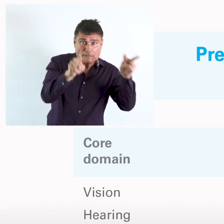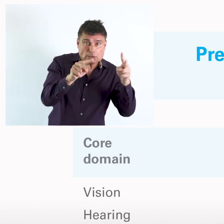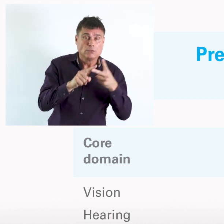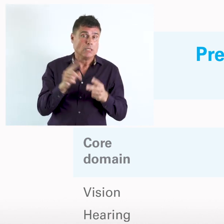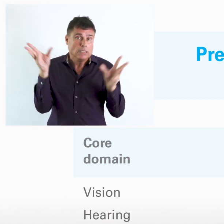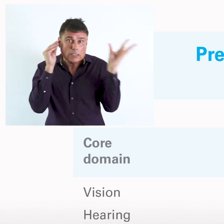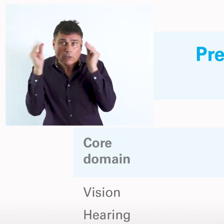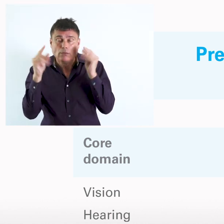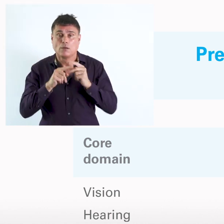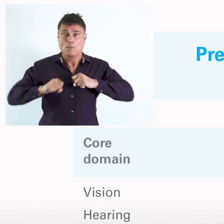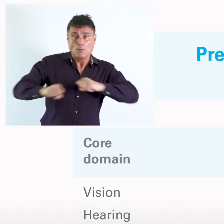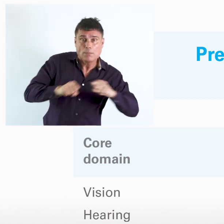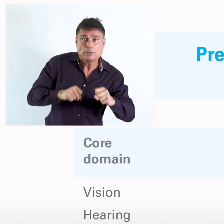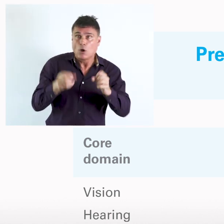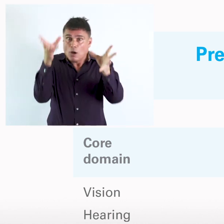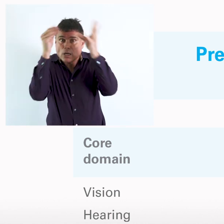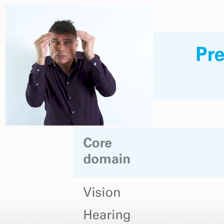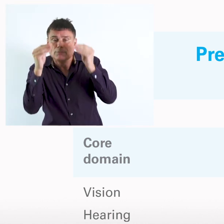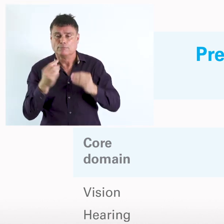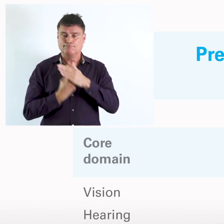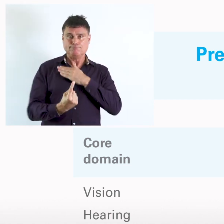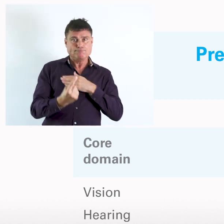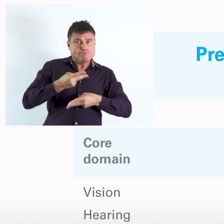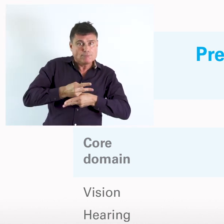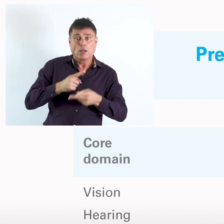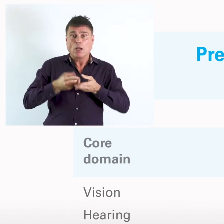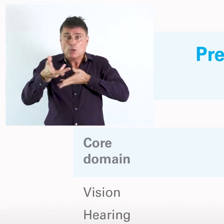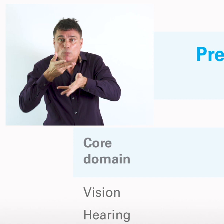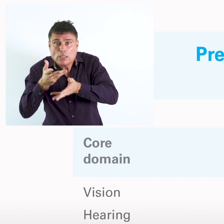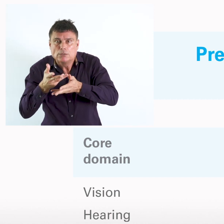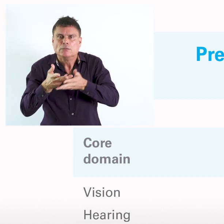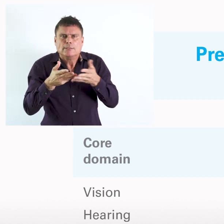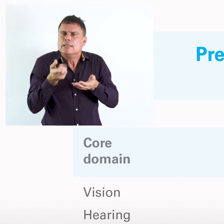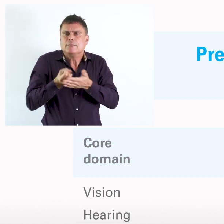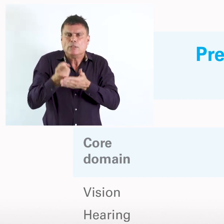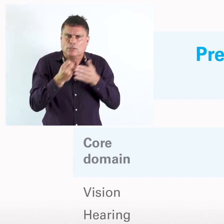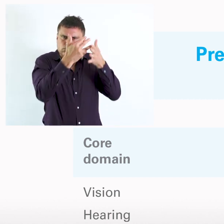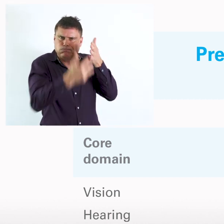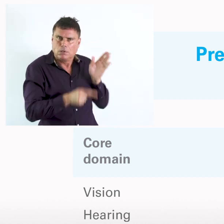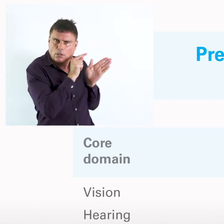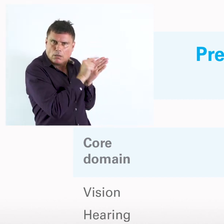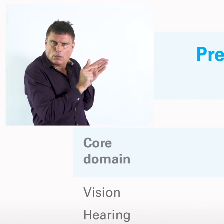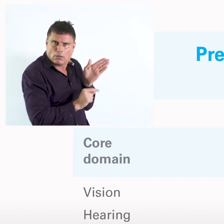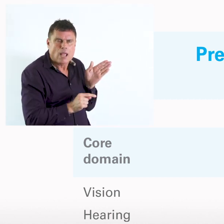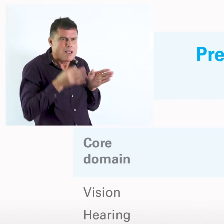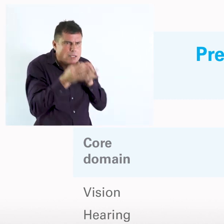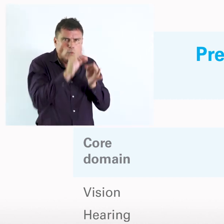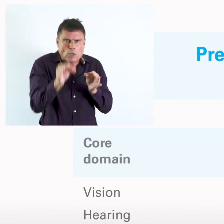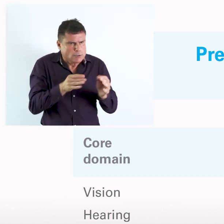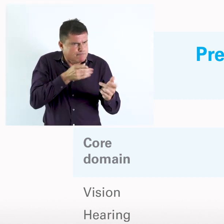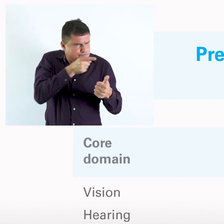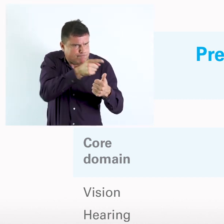So, we can get vision, hearing, mobility, cognition, self-care, and communication data independently